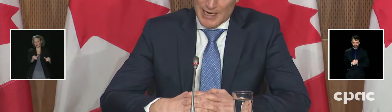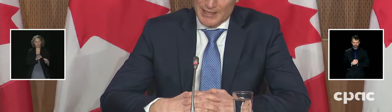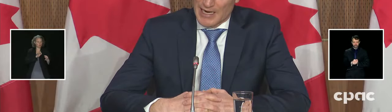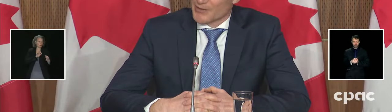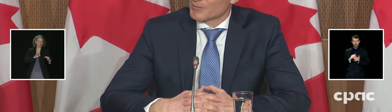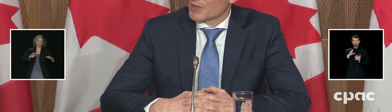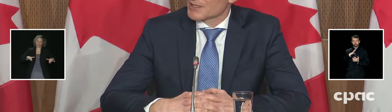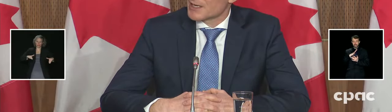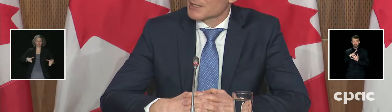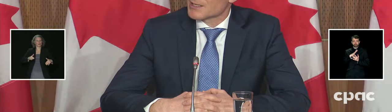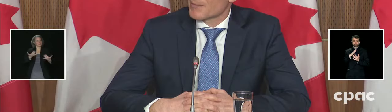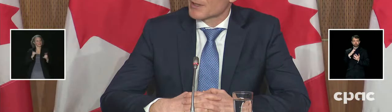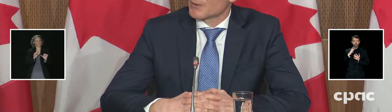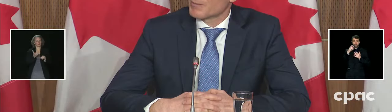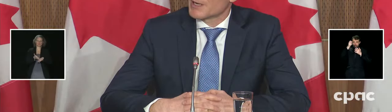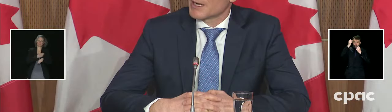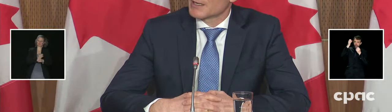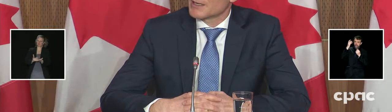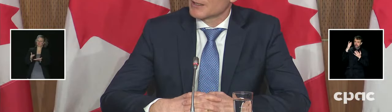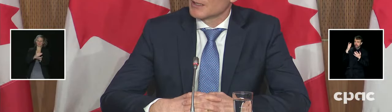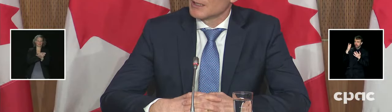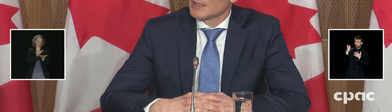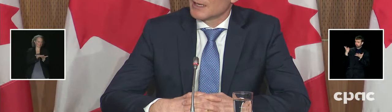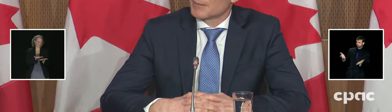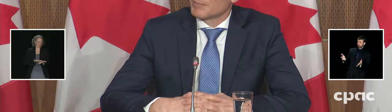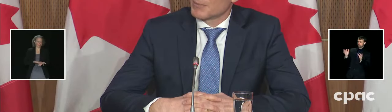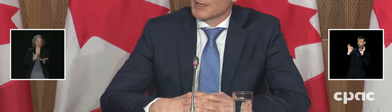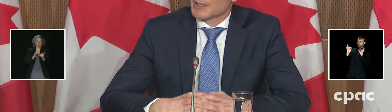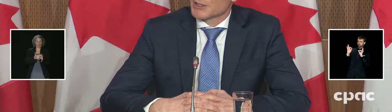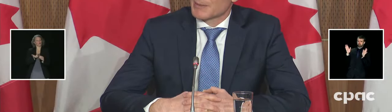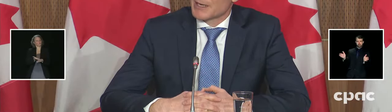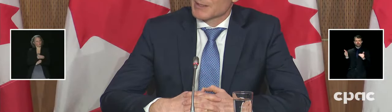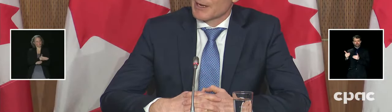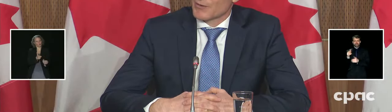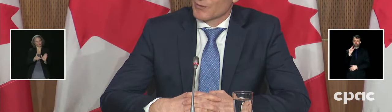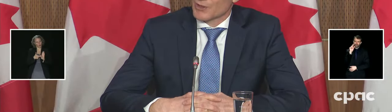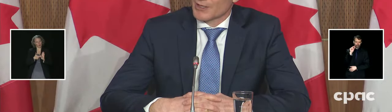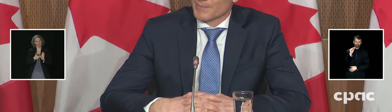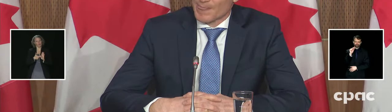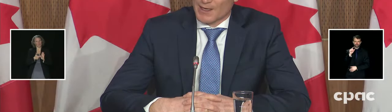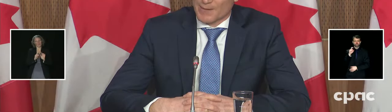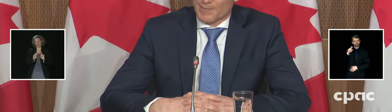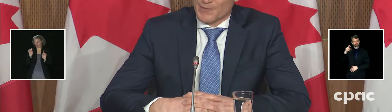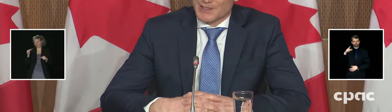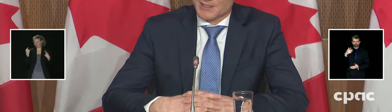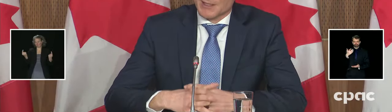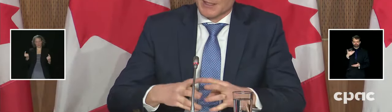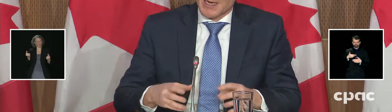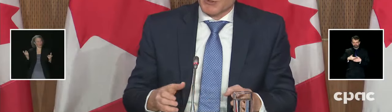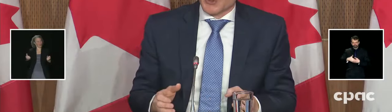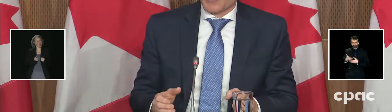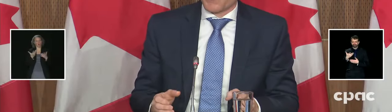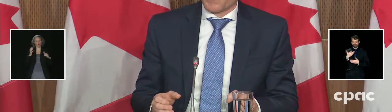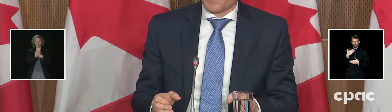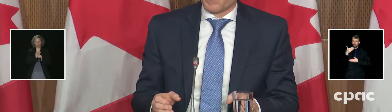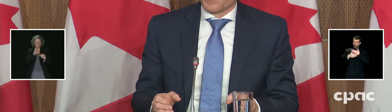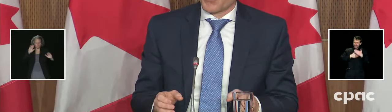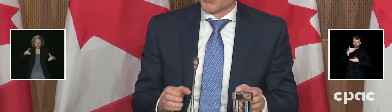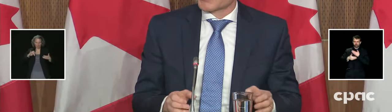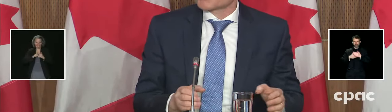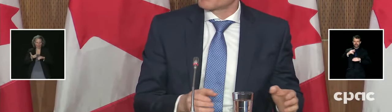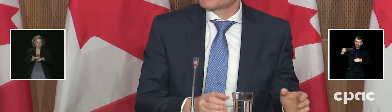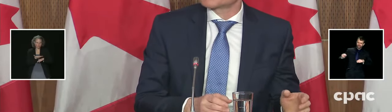data gathering process is something that would be ideal, but it is a tremendous amount of work. This same sort of